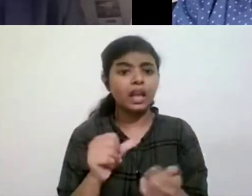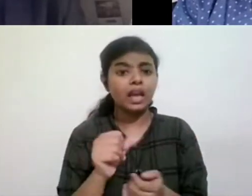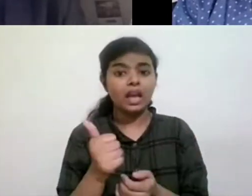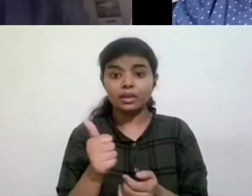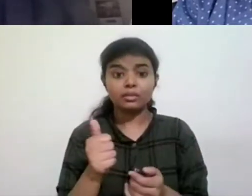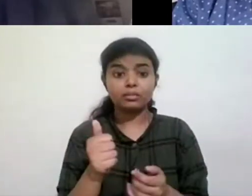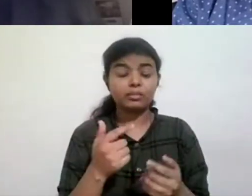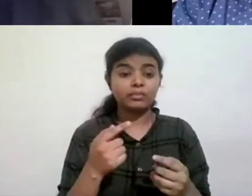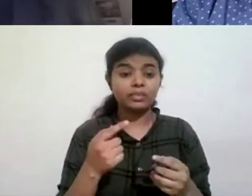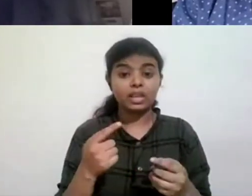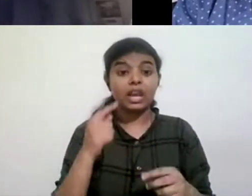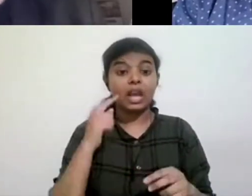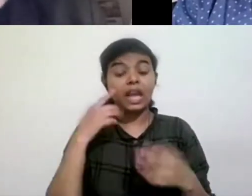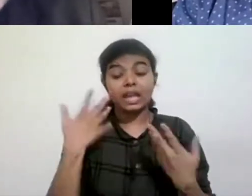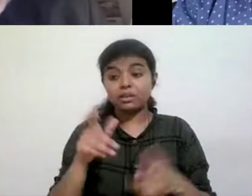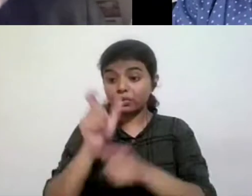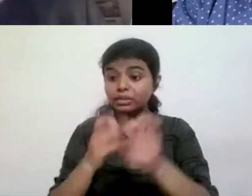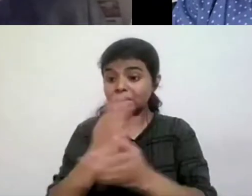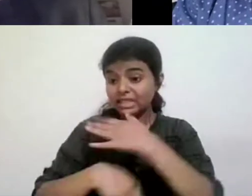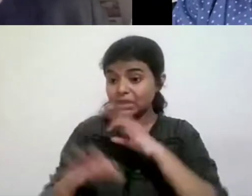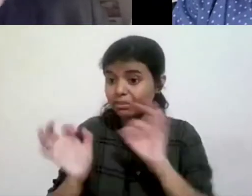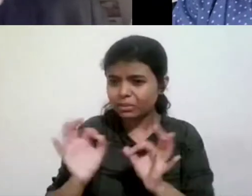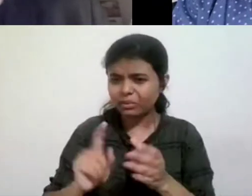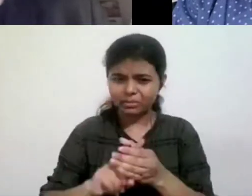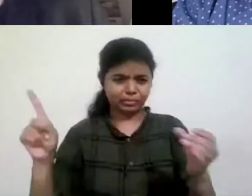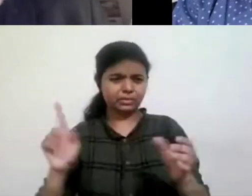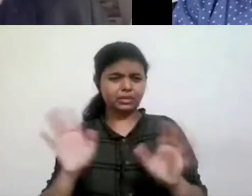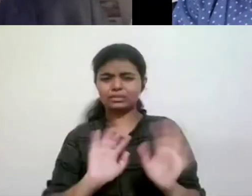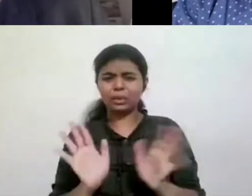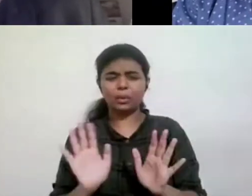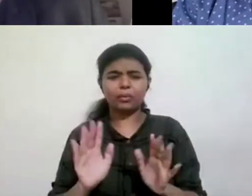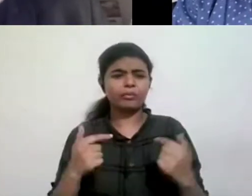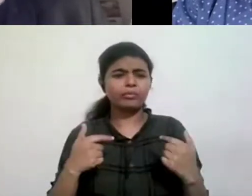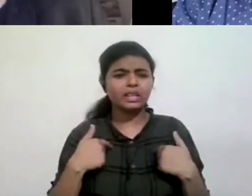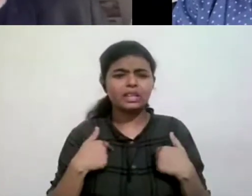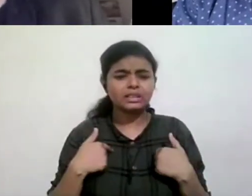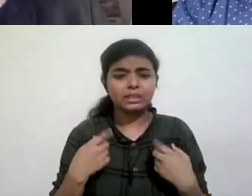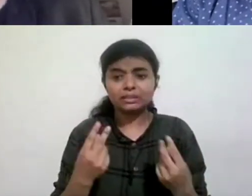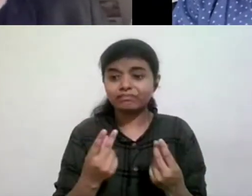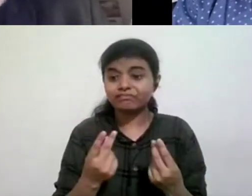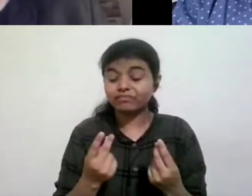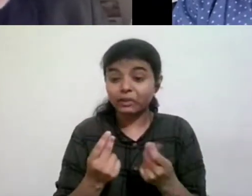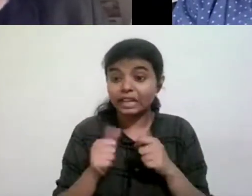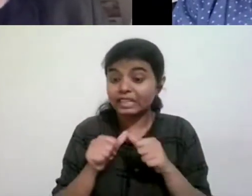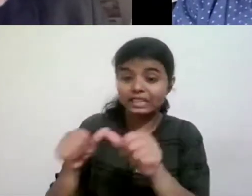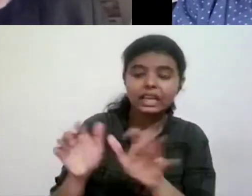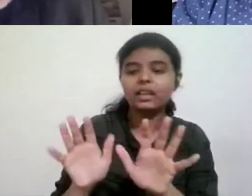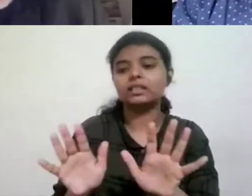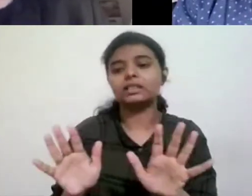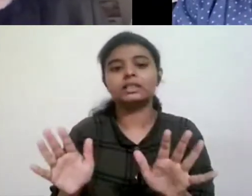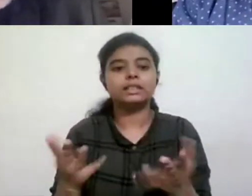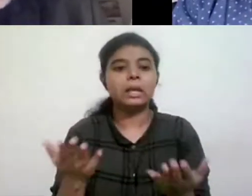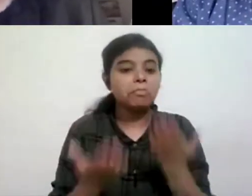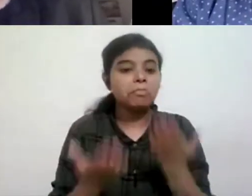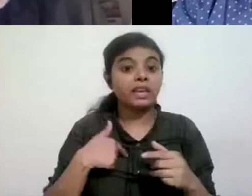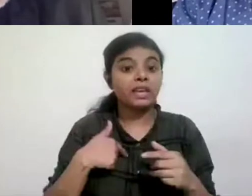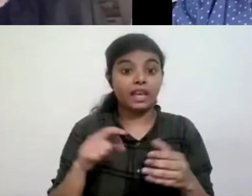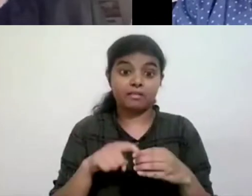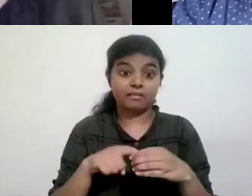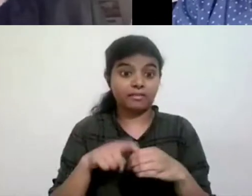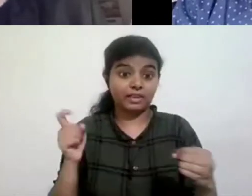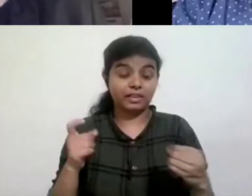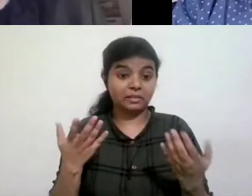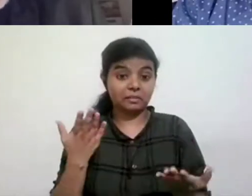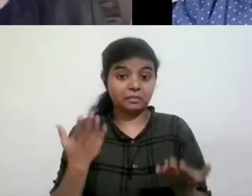because they don't have a disability? I don't know. I mean, I don't have a quick answer to that. I mean, if I had left, I don't know,